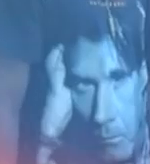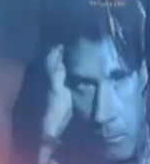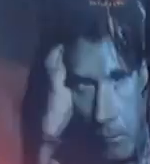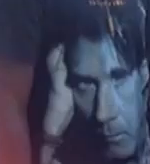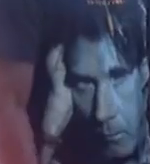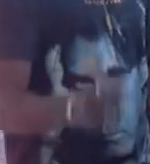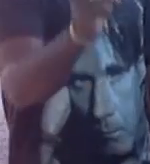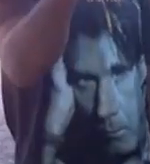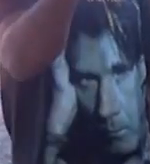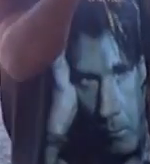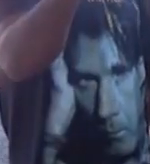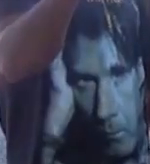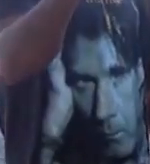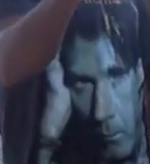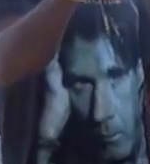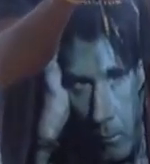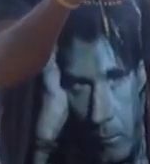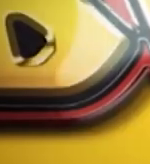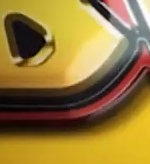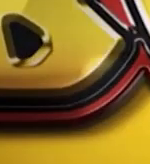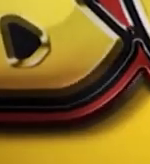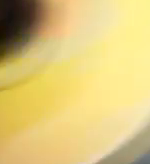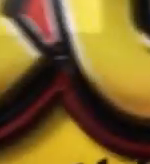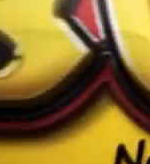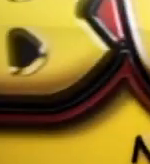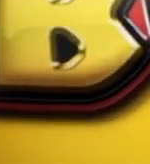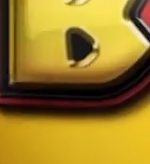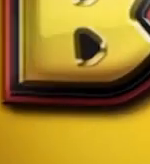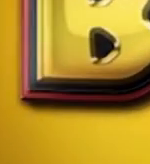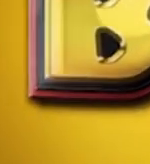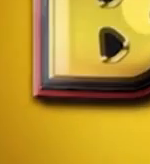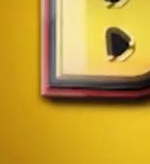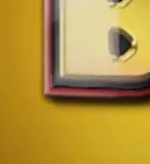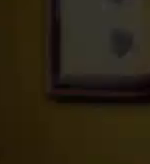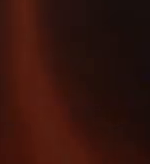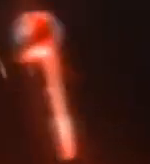Bula FM No. 2 NSR Bula FM No.